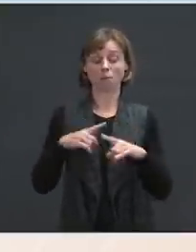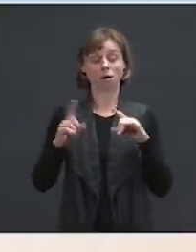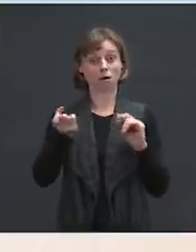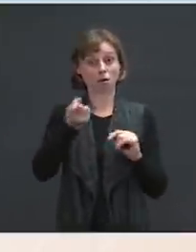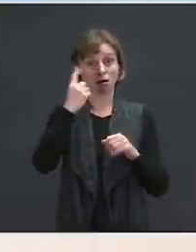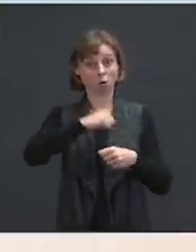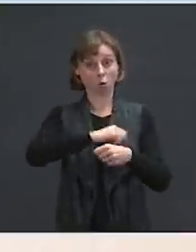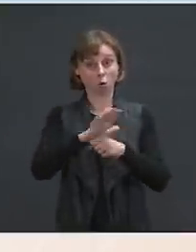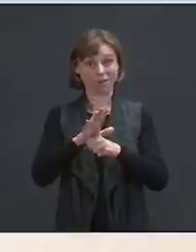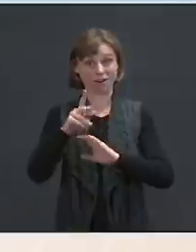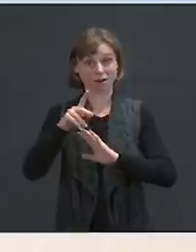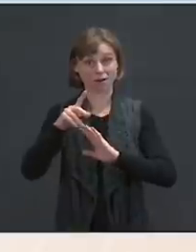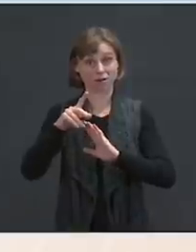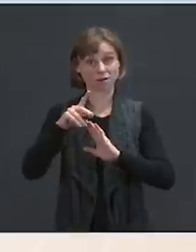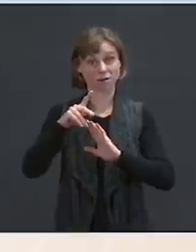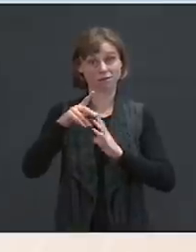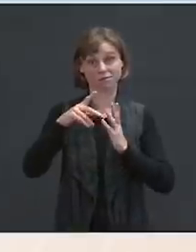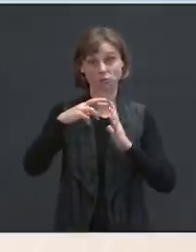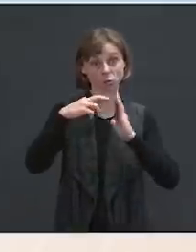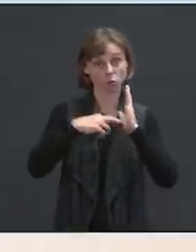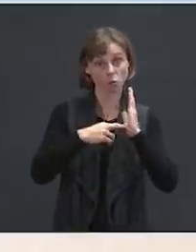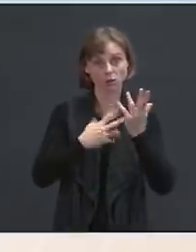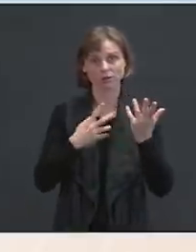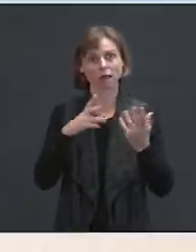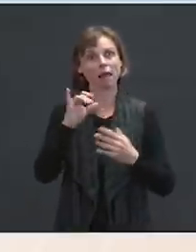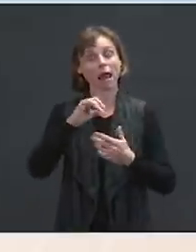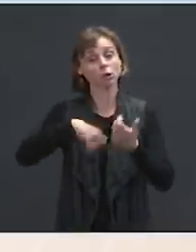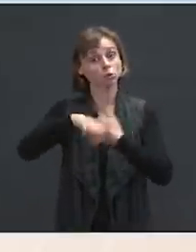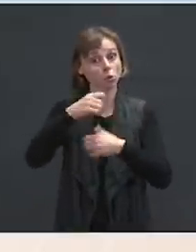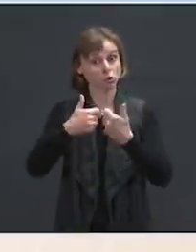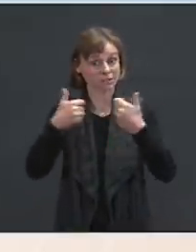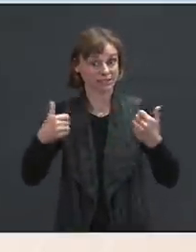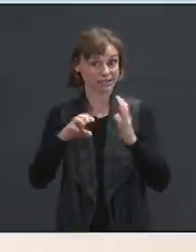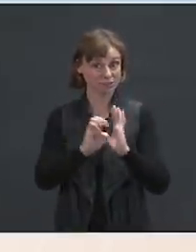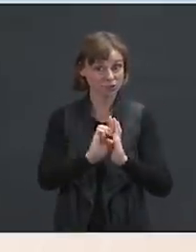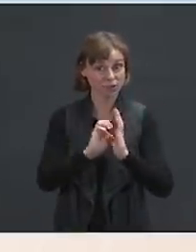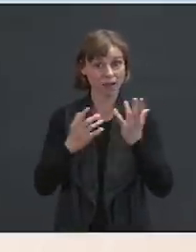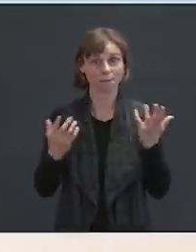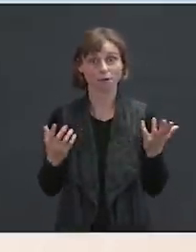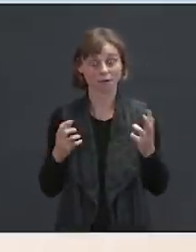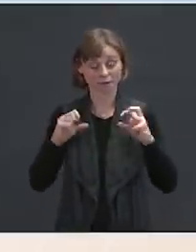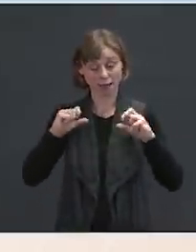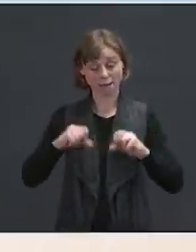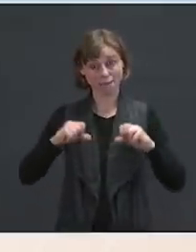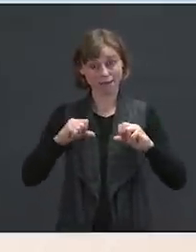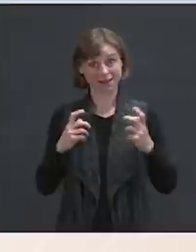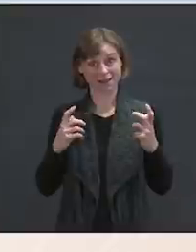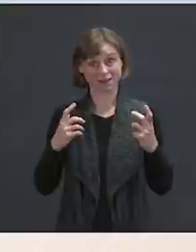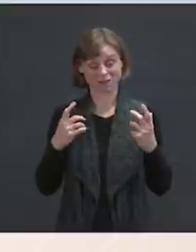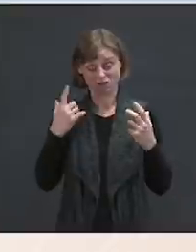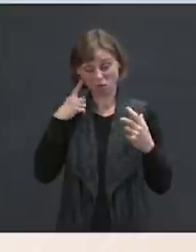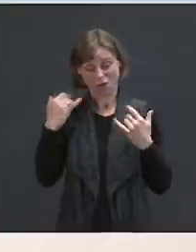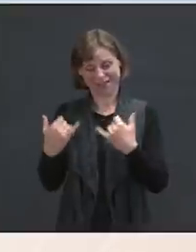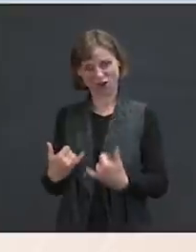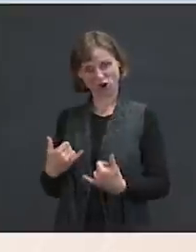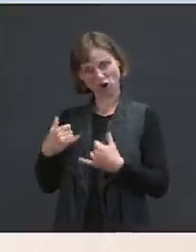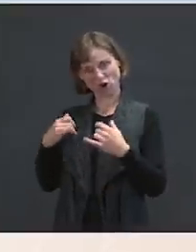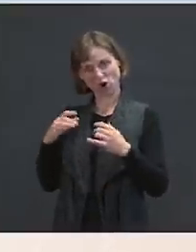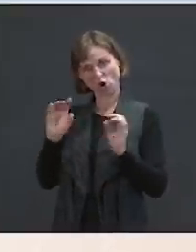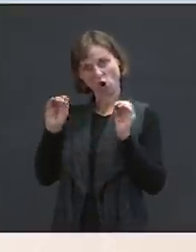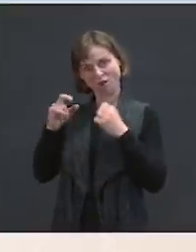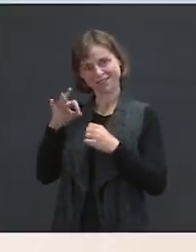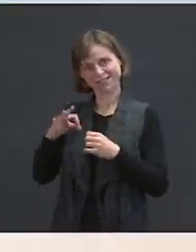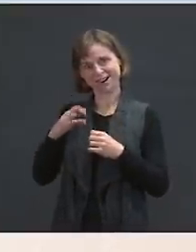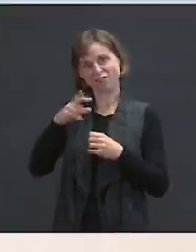protocols, the, like, social distancing requirements, the capacity to existing Office of Refugee Resettlement shelters has been